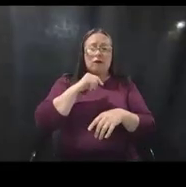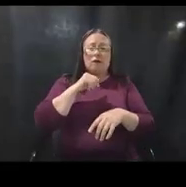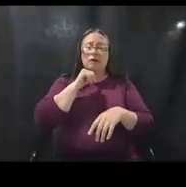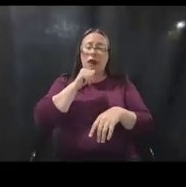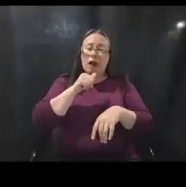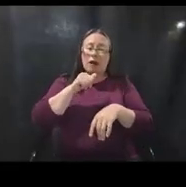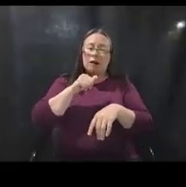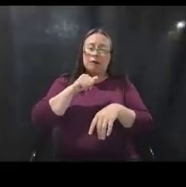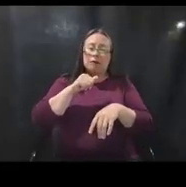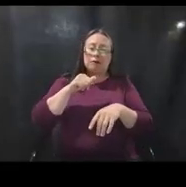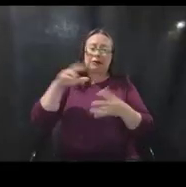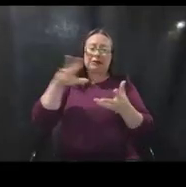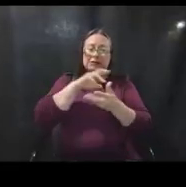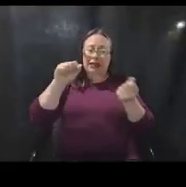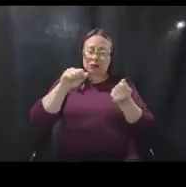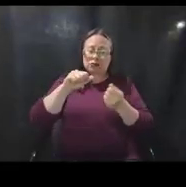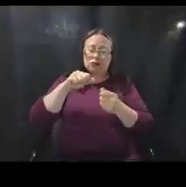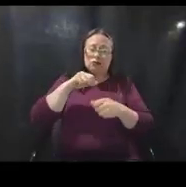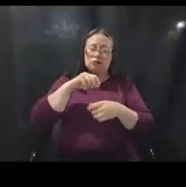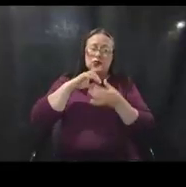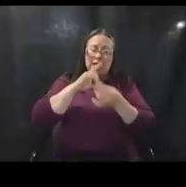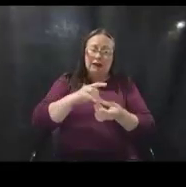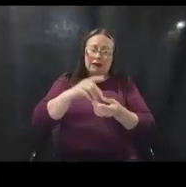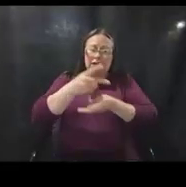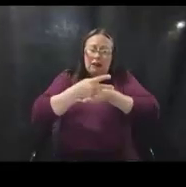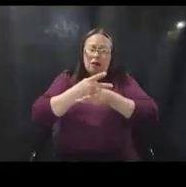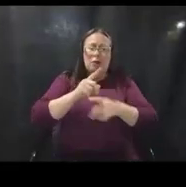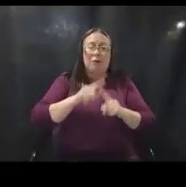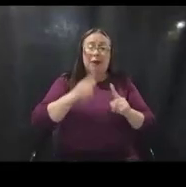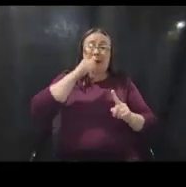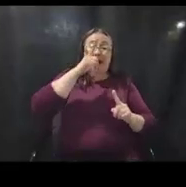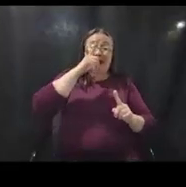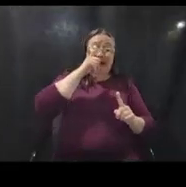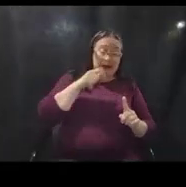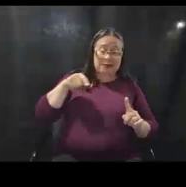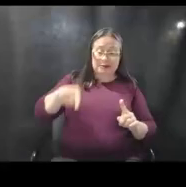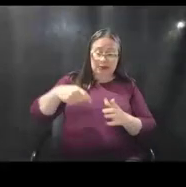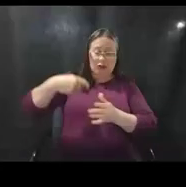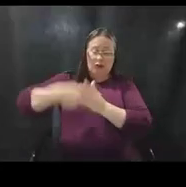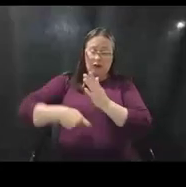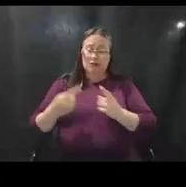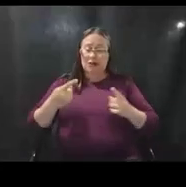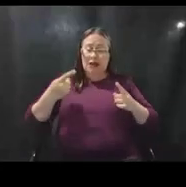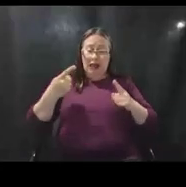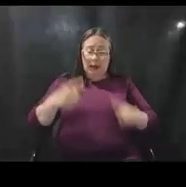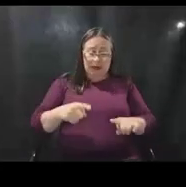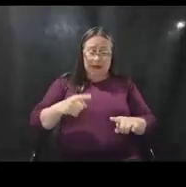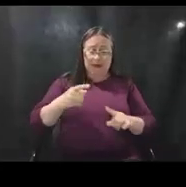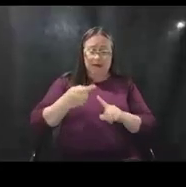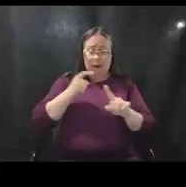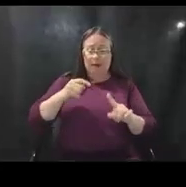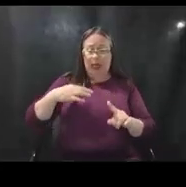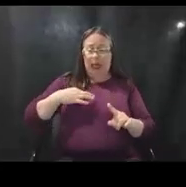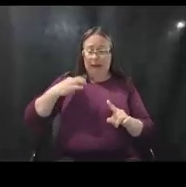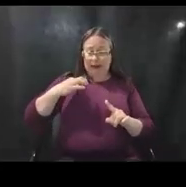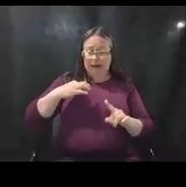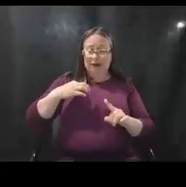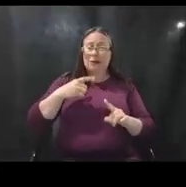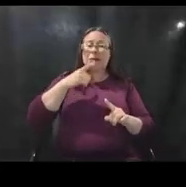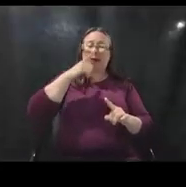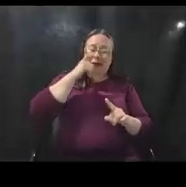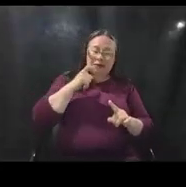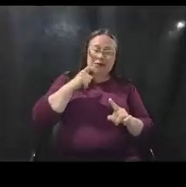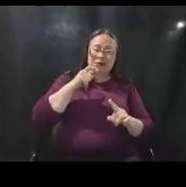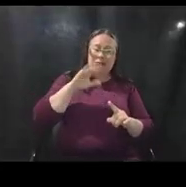However, if it's at a temporary facility, the reason those costs are being incurred by an applicant is because of COVID-19. And that